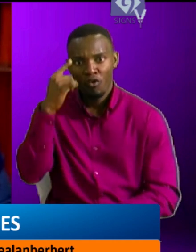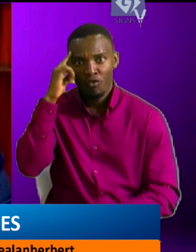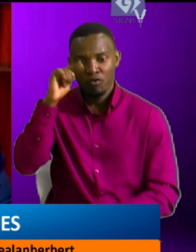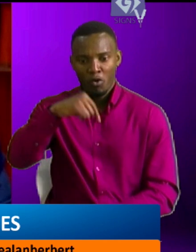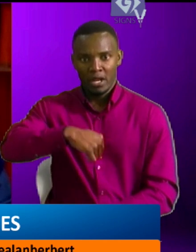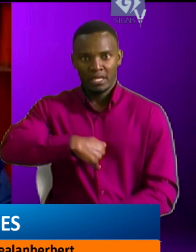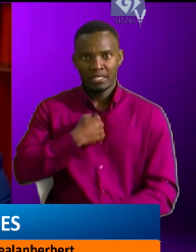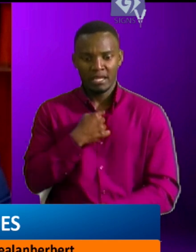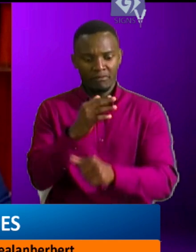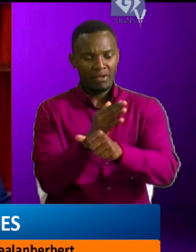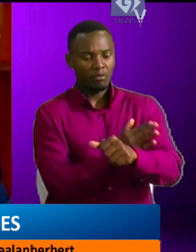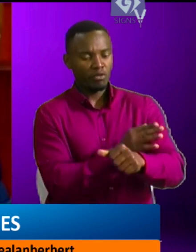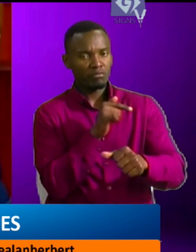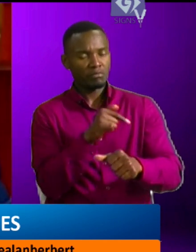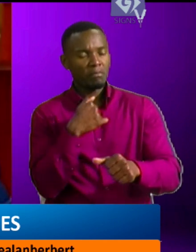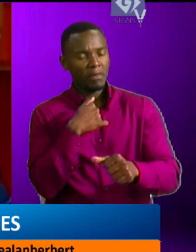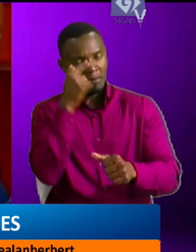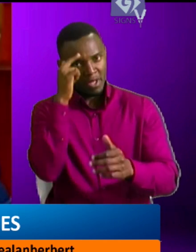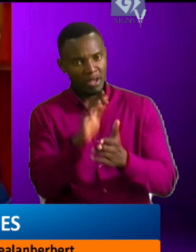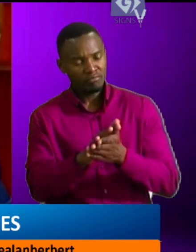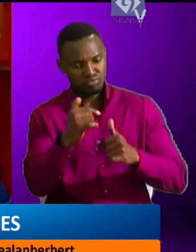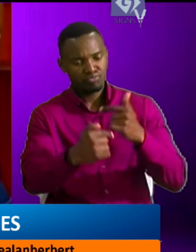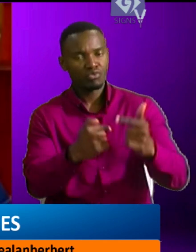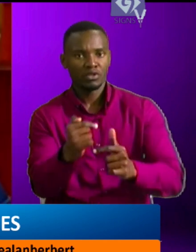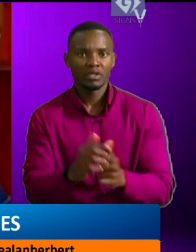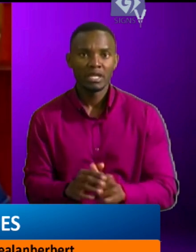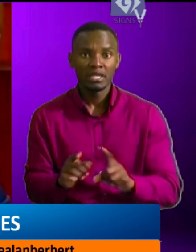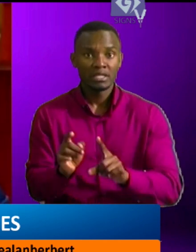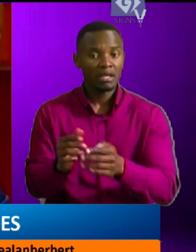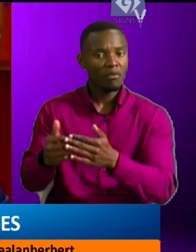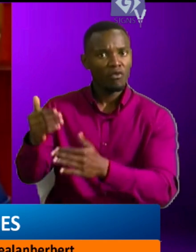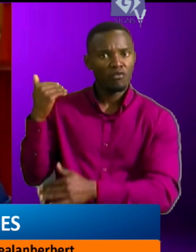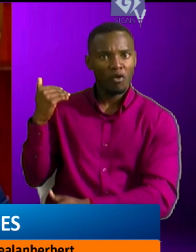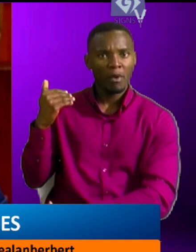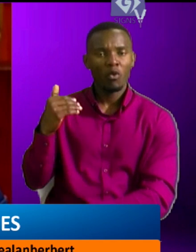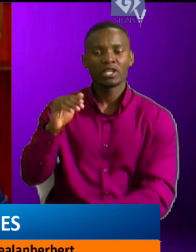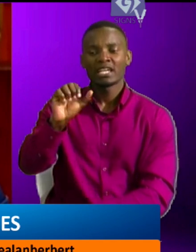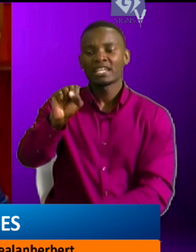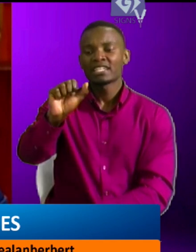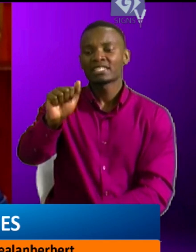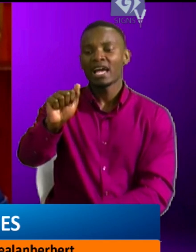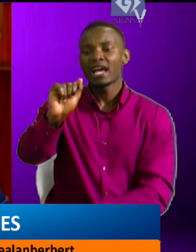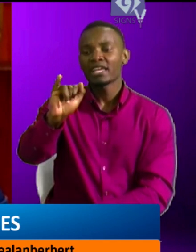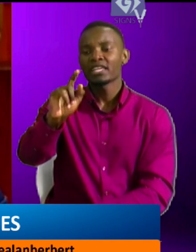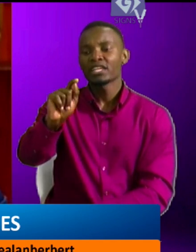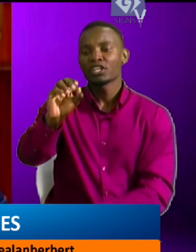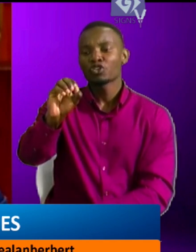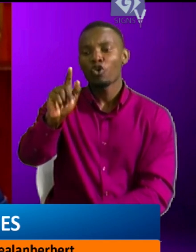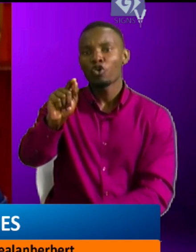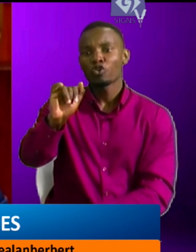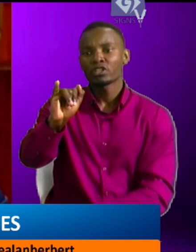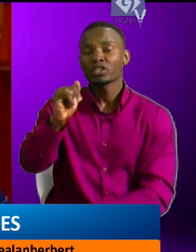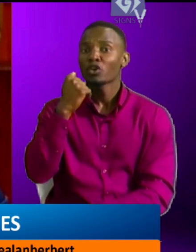process, I grabbed it. The late Honorable Saitoti, May the Almighty rest his soul in eternal peace,